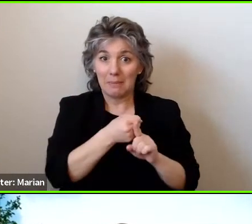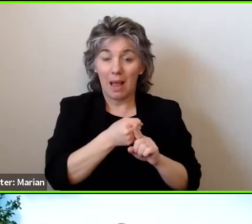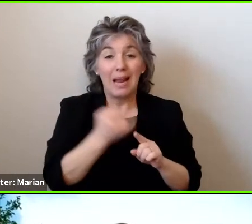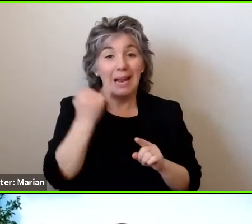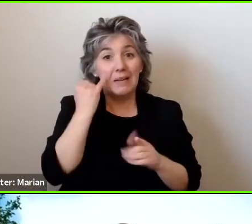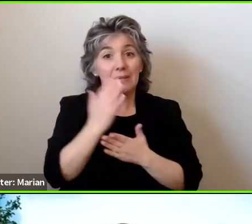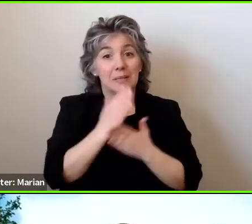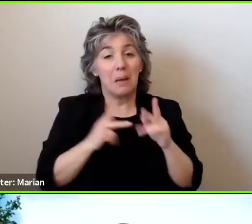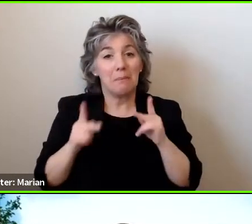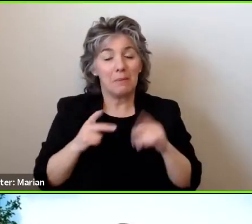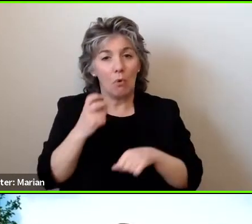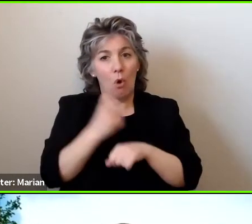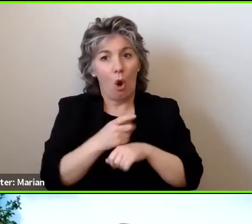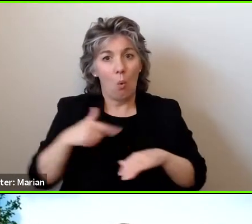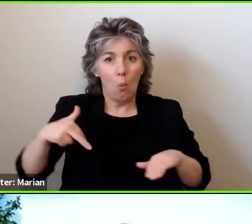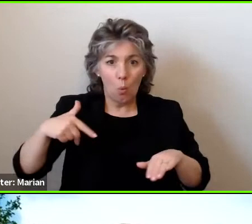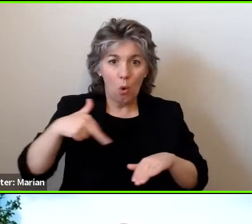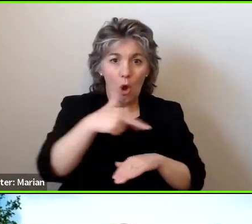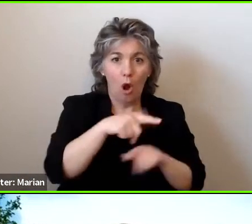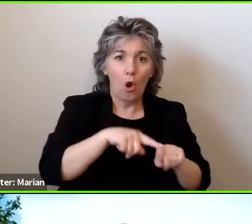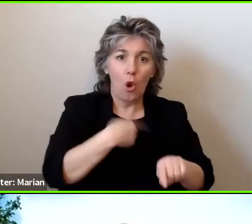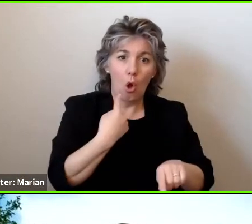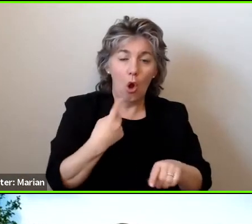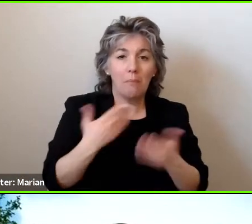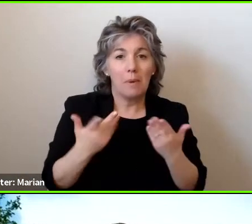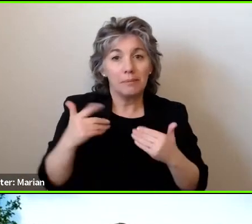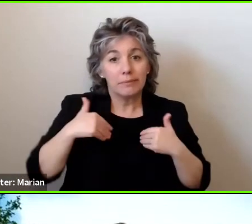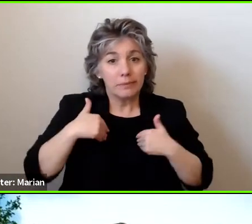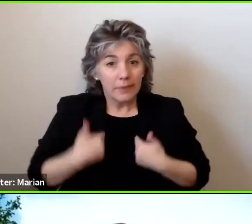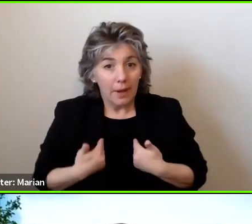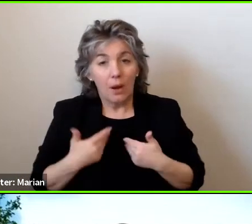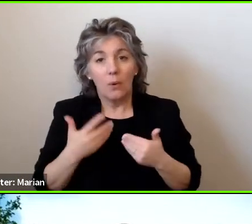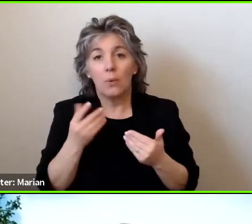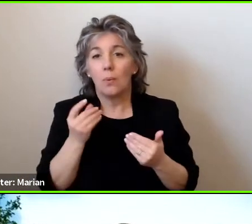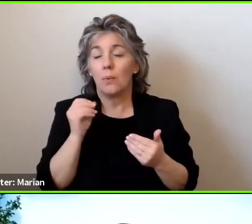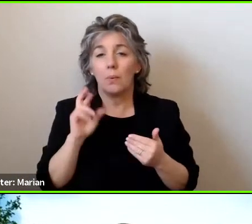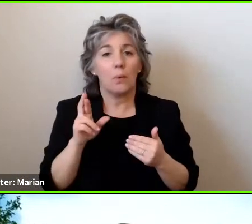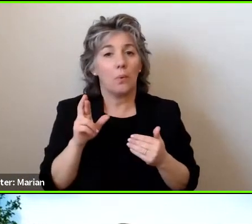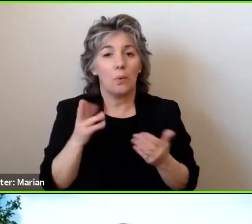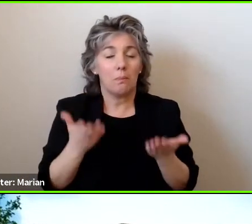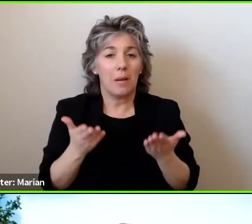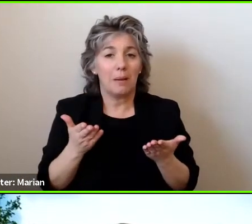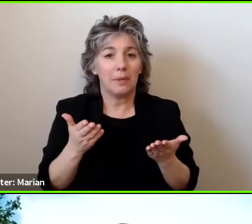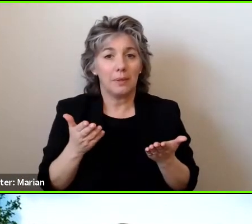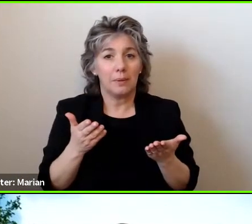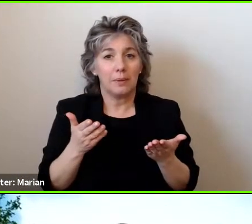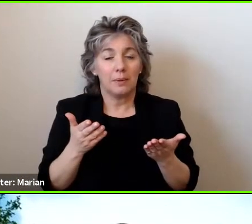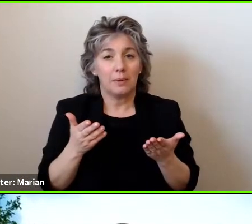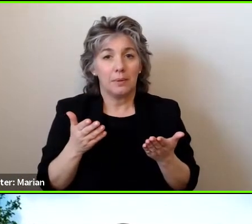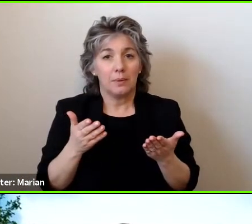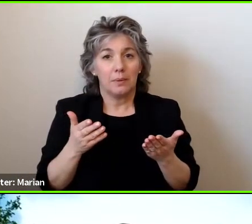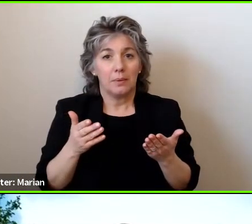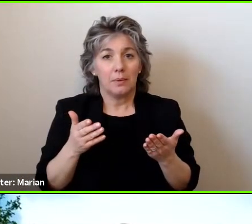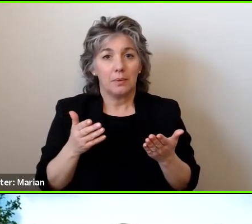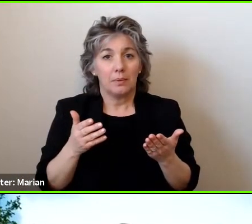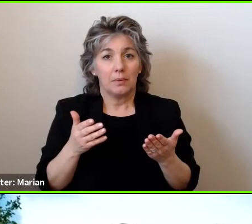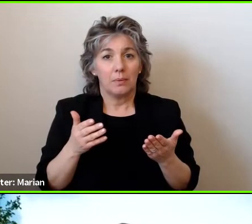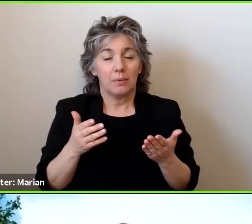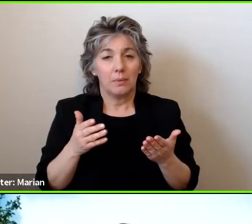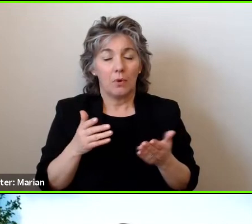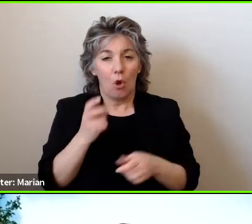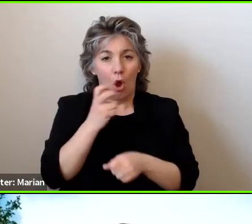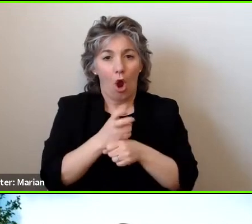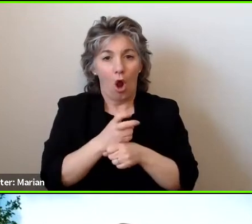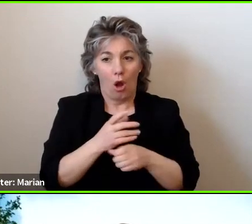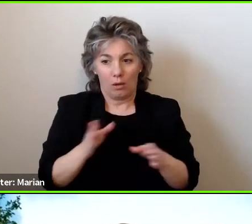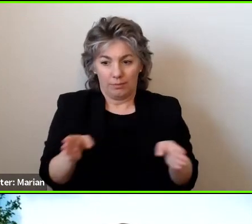distances, either because of fatigue or because of the ability to stay, to walk straight within a